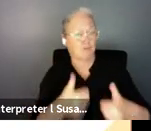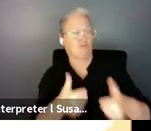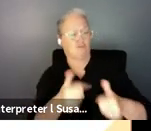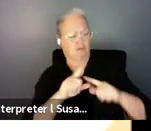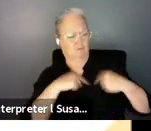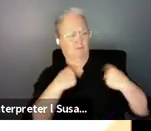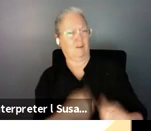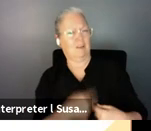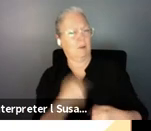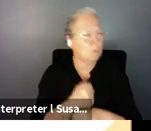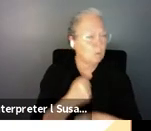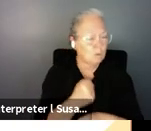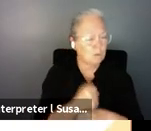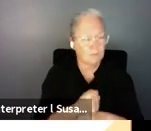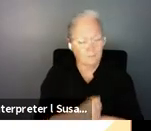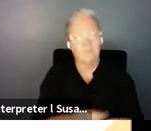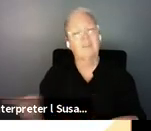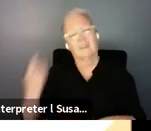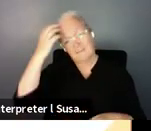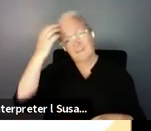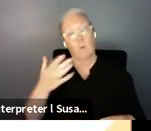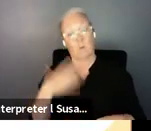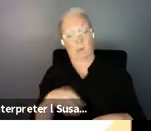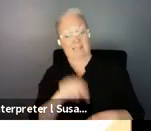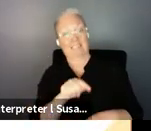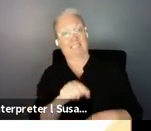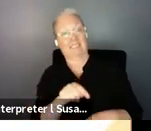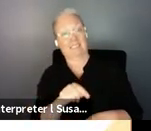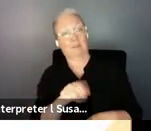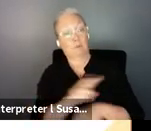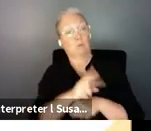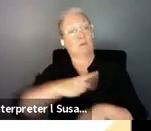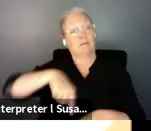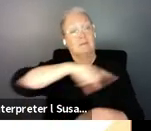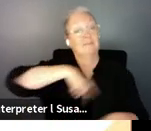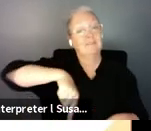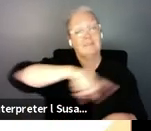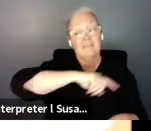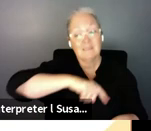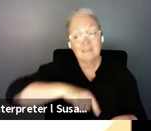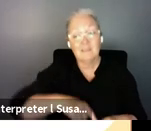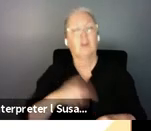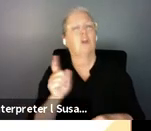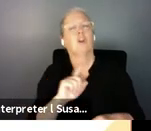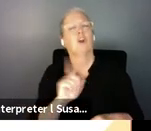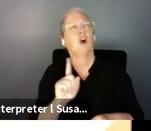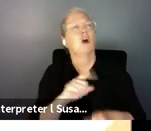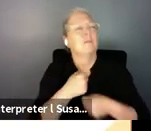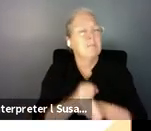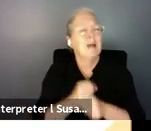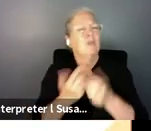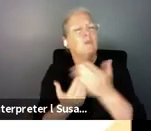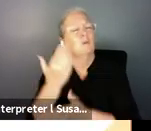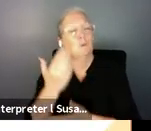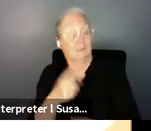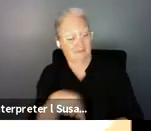and the government wanted to tap into it so they did not need to create a new one so these volunteers